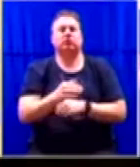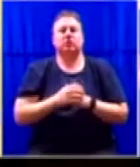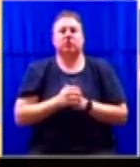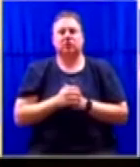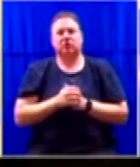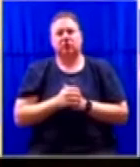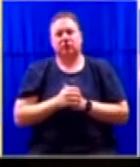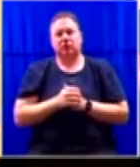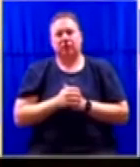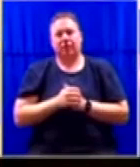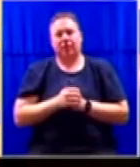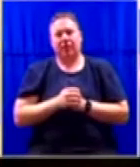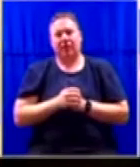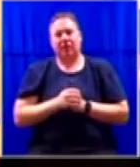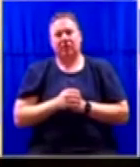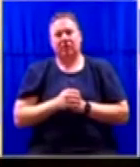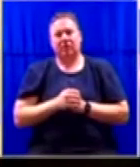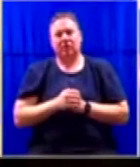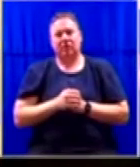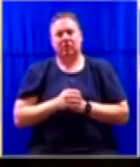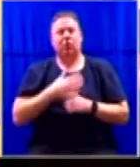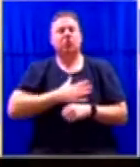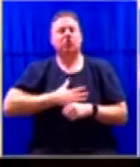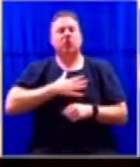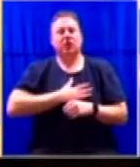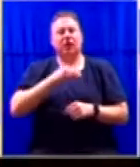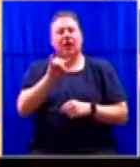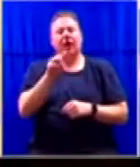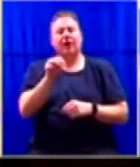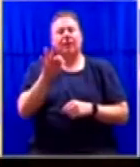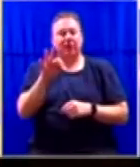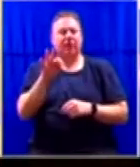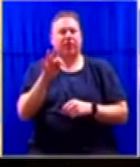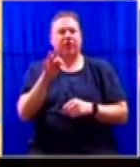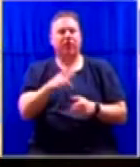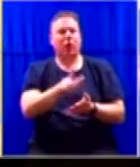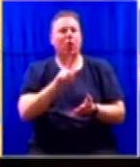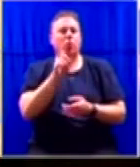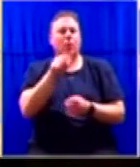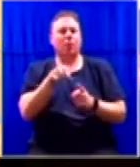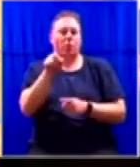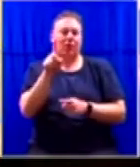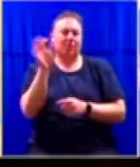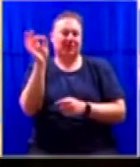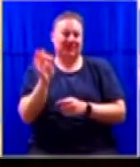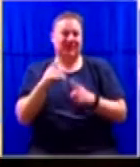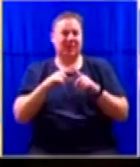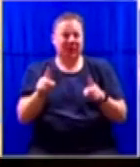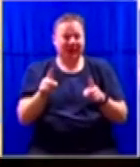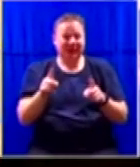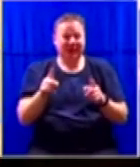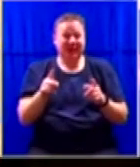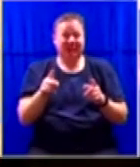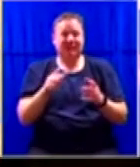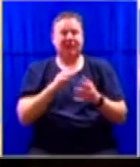IMF loan at 1.1%, which is very favorable terms. However, it did require commitments in the